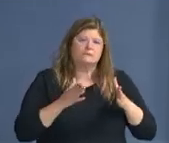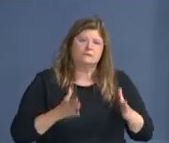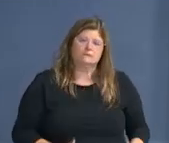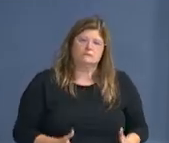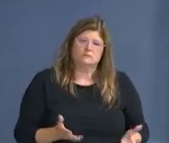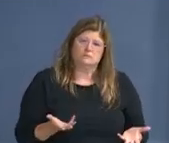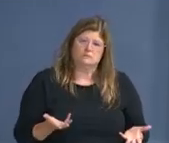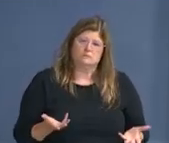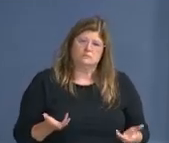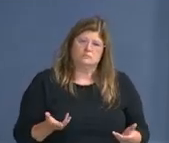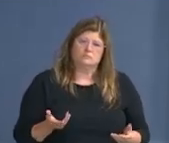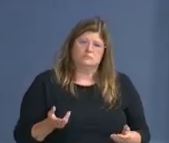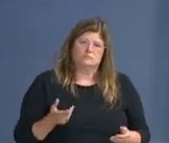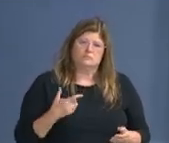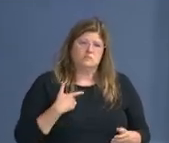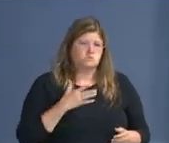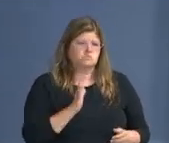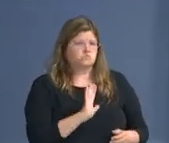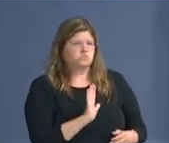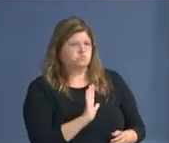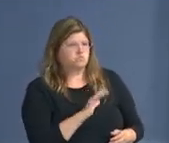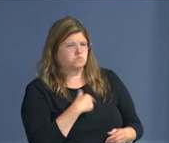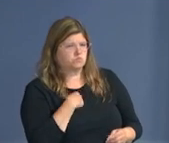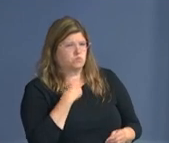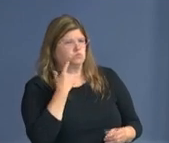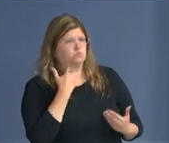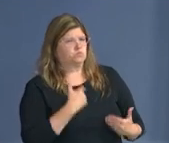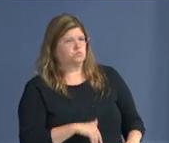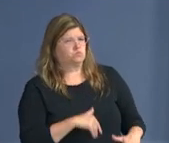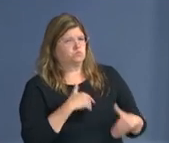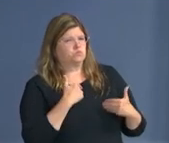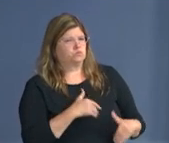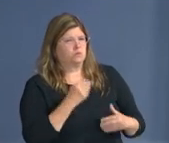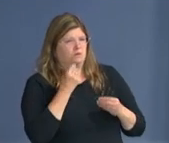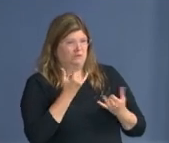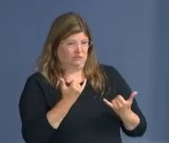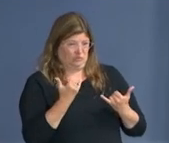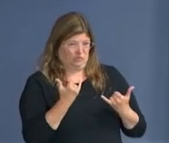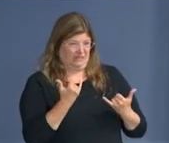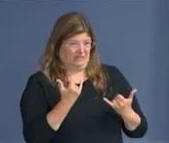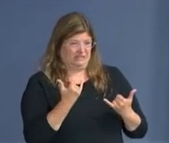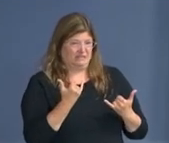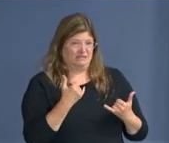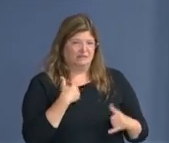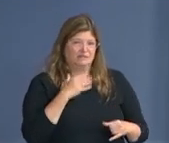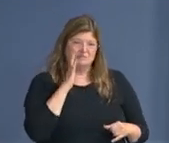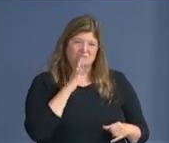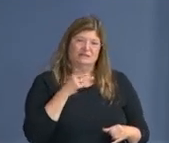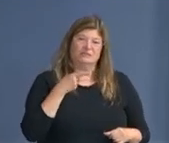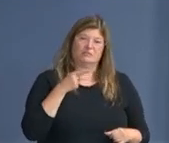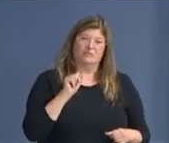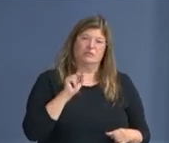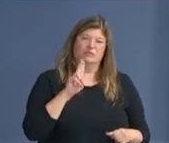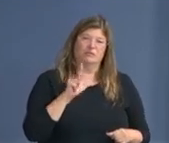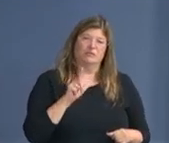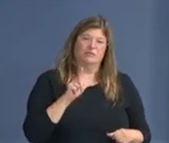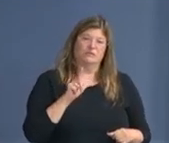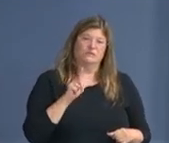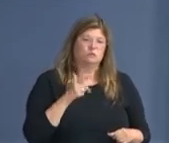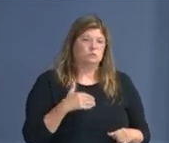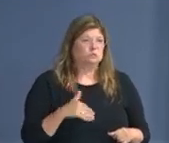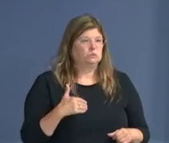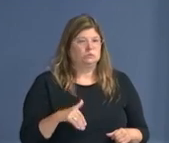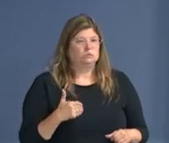I heard it this morning, um, because Paul is certainly a fixture in this press room and covering